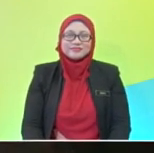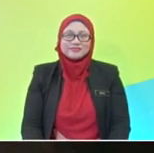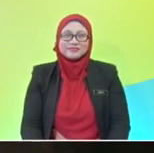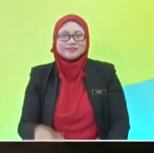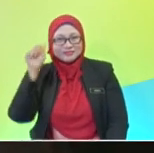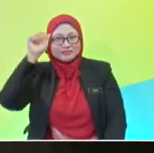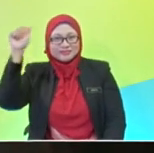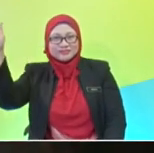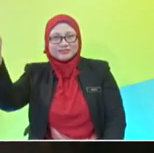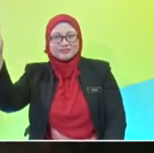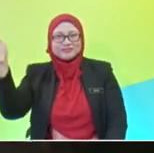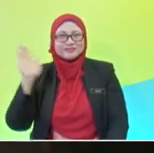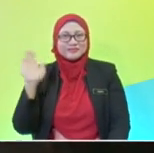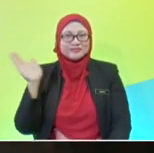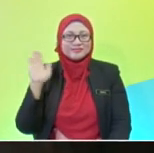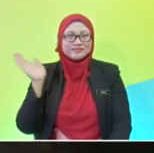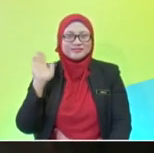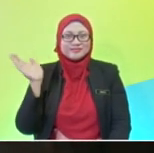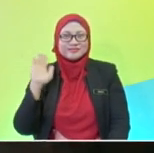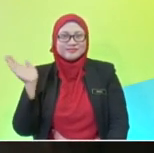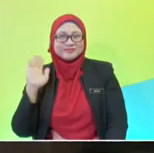Assalamualaikum and salam sejahtera. Bye-bye. Bye-bye.